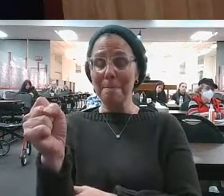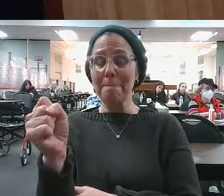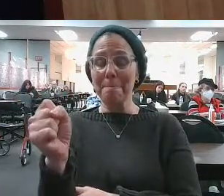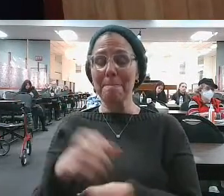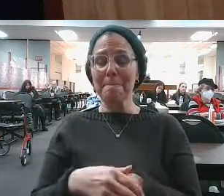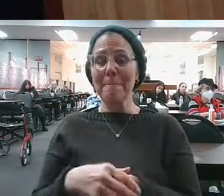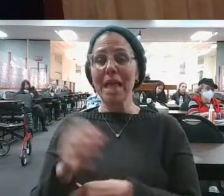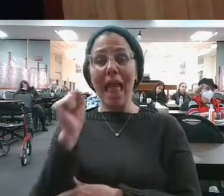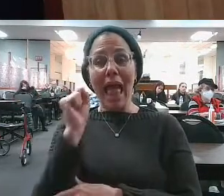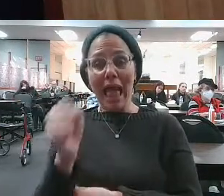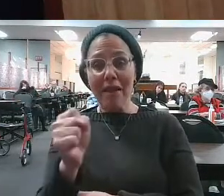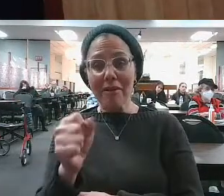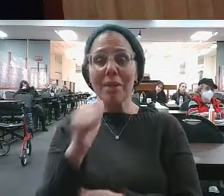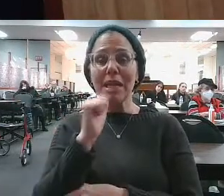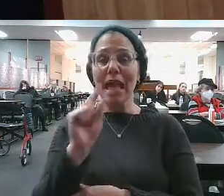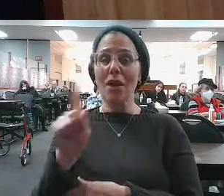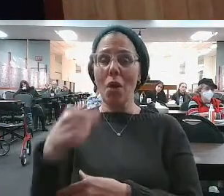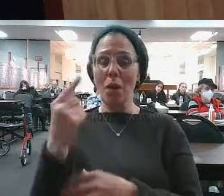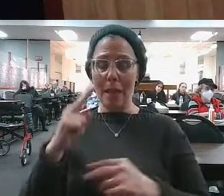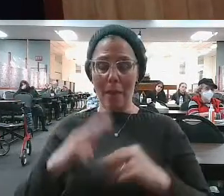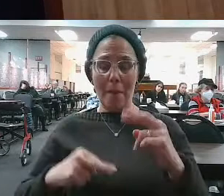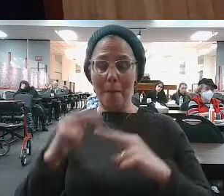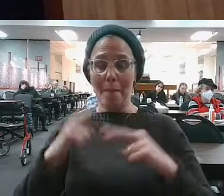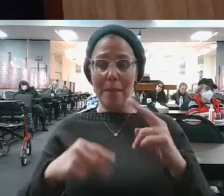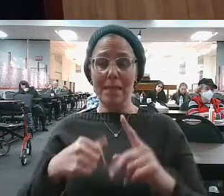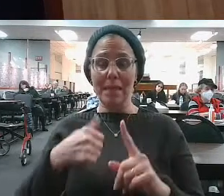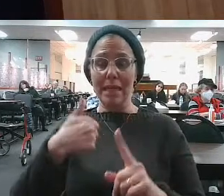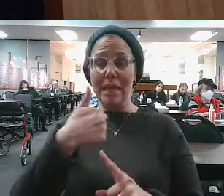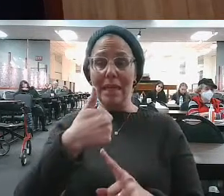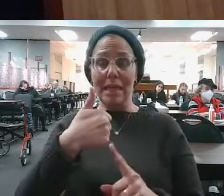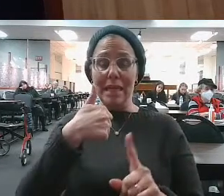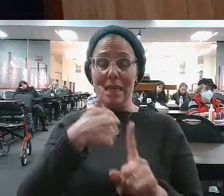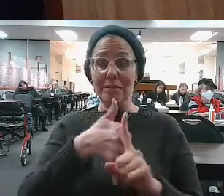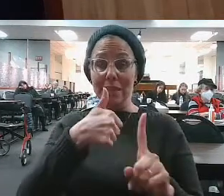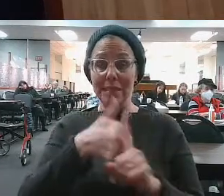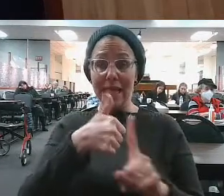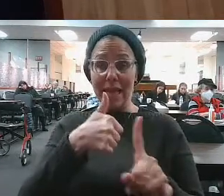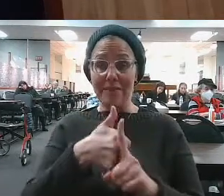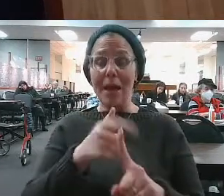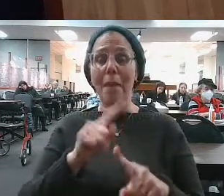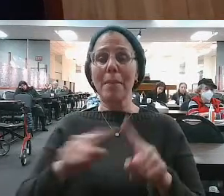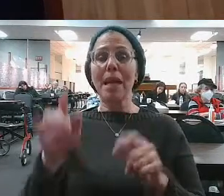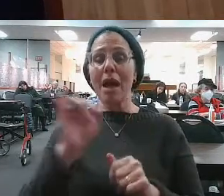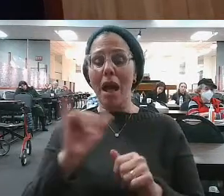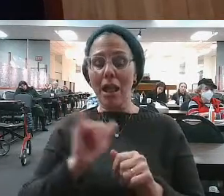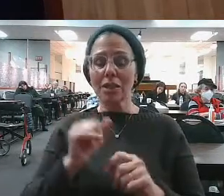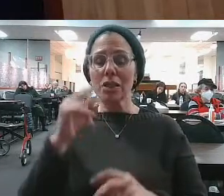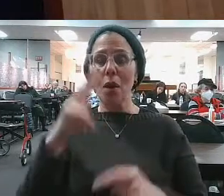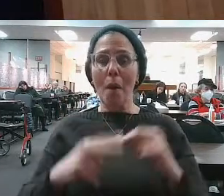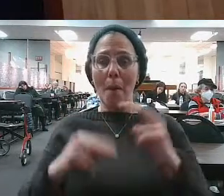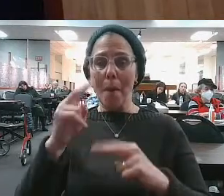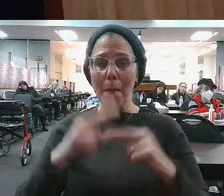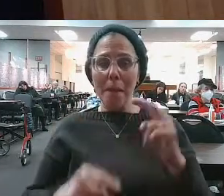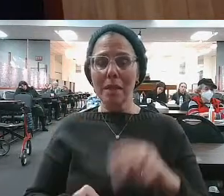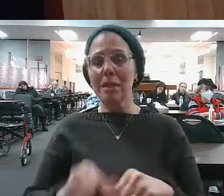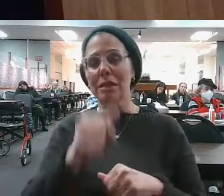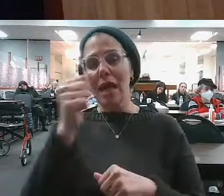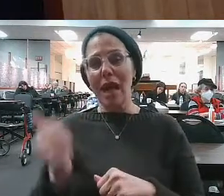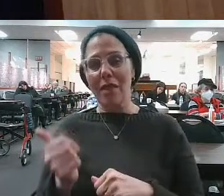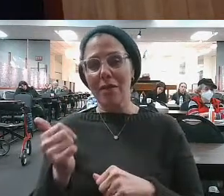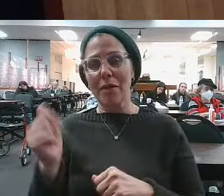Avram Avinu is not just what he did to build himself, it's what he did to build others